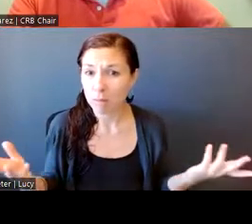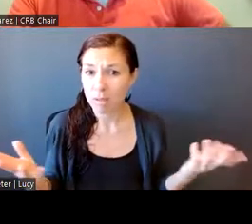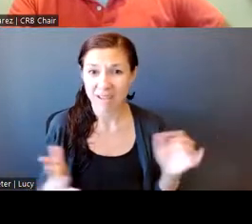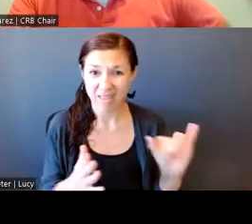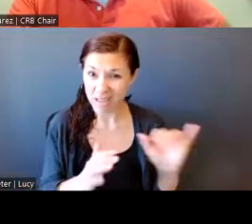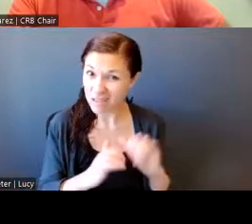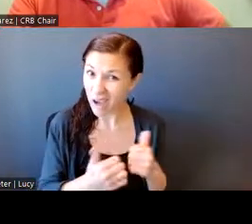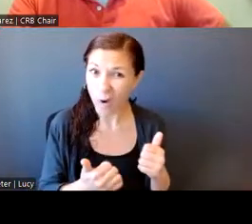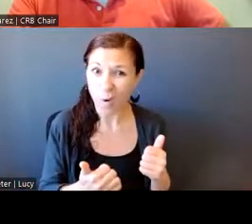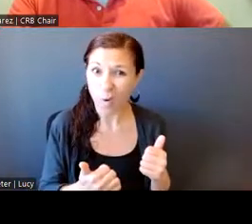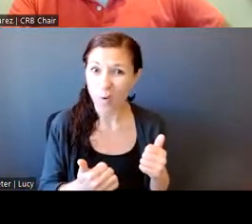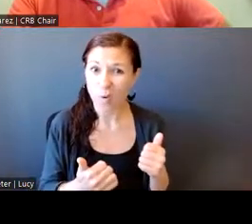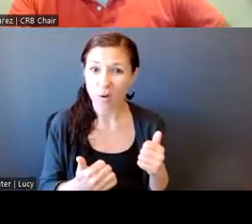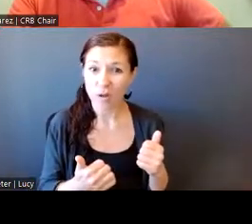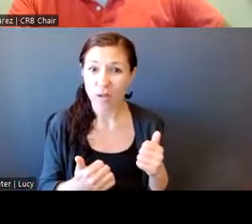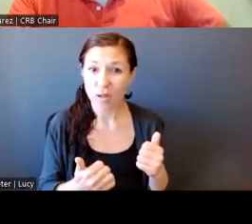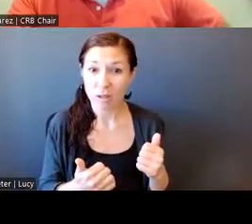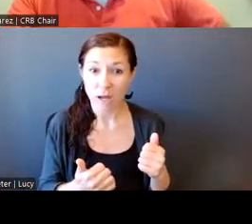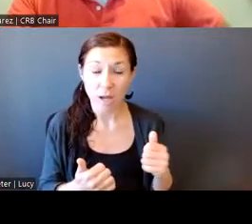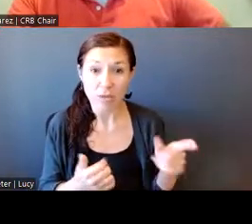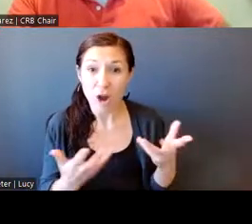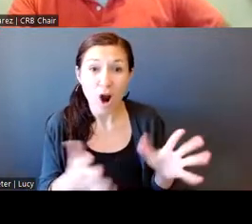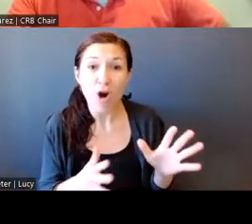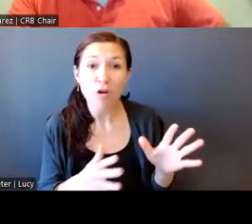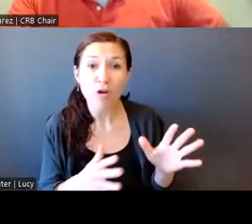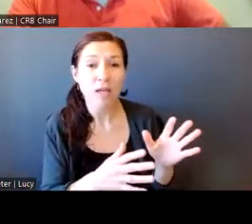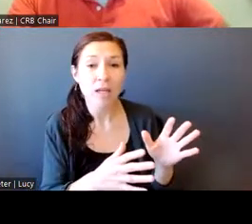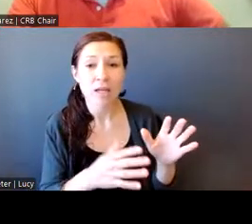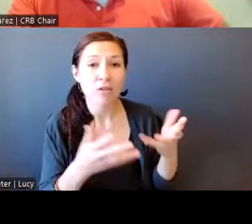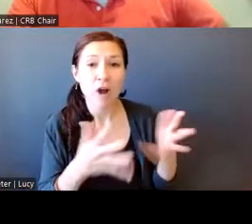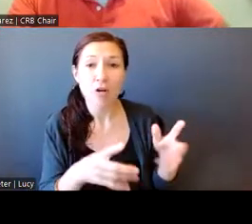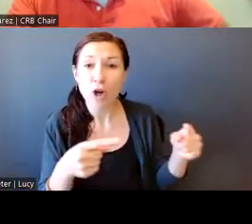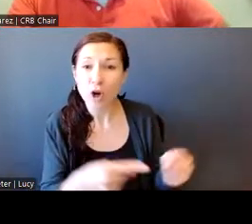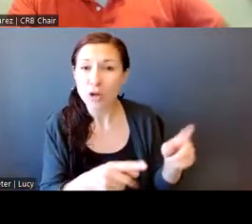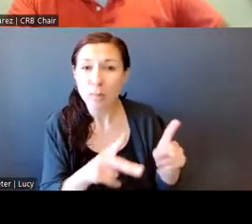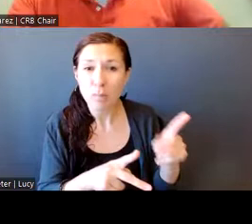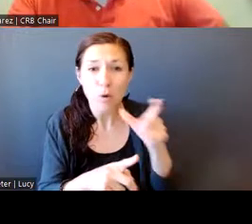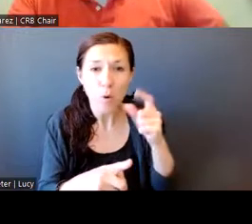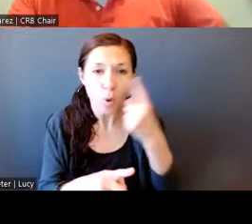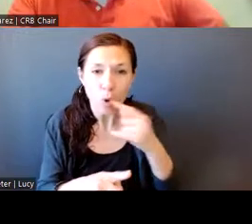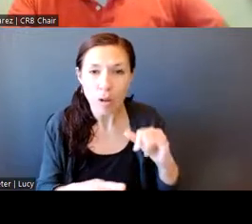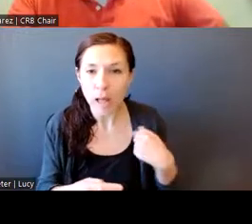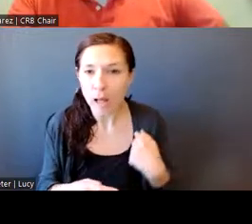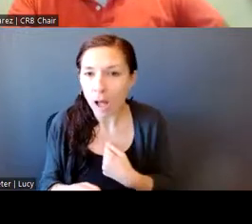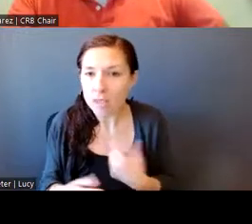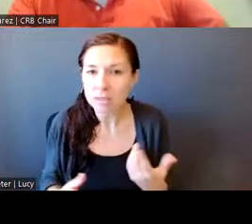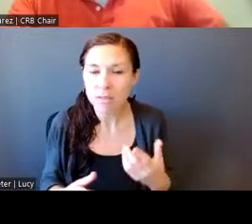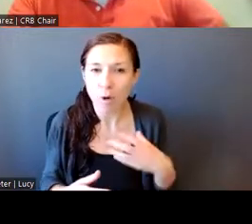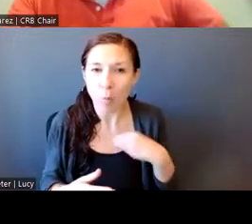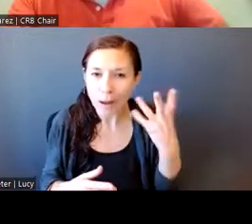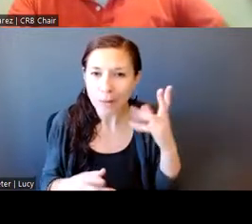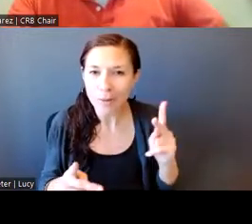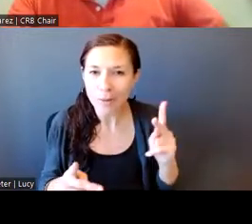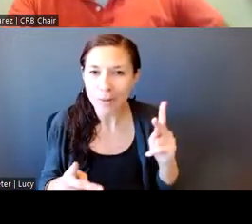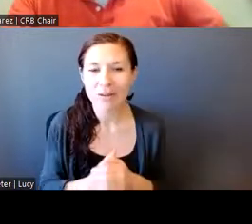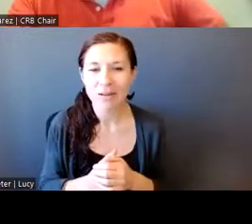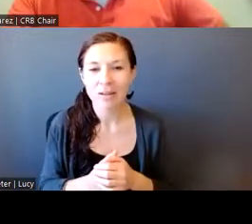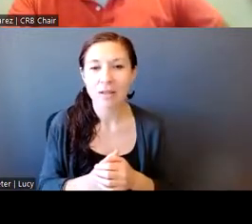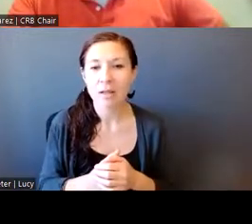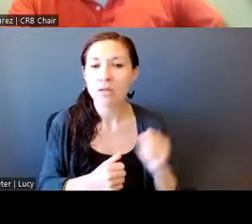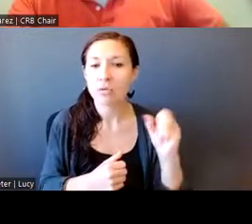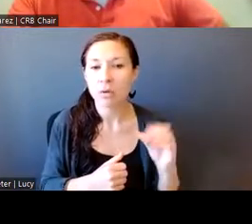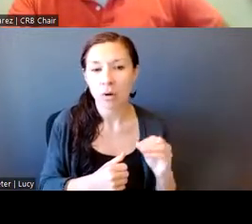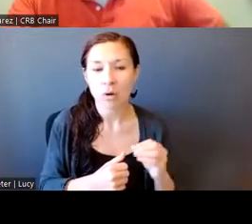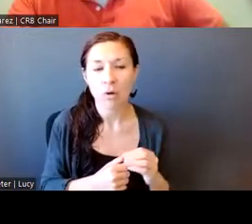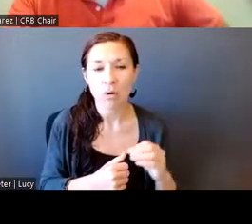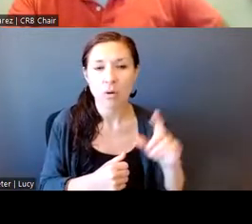who look like us. You see what I'm saying? This needs attention. It needs alliance. It needs